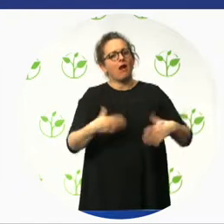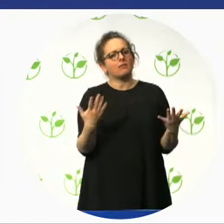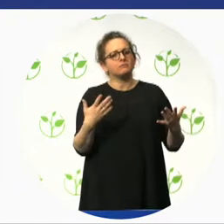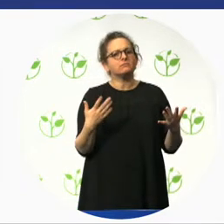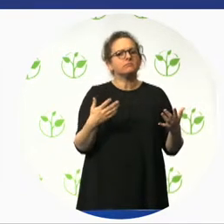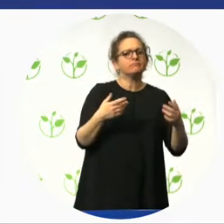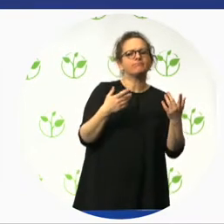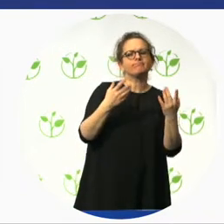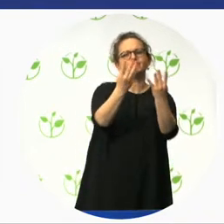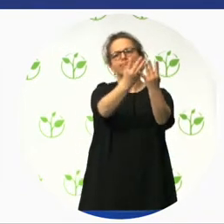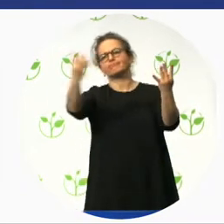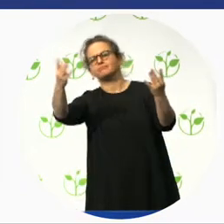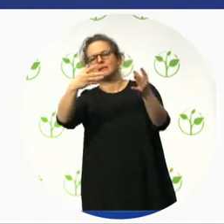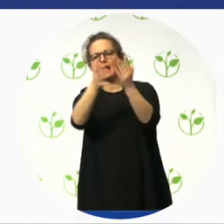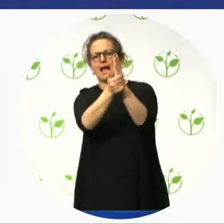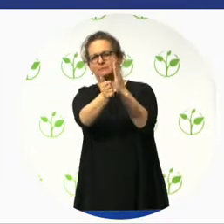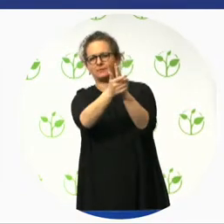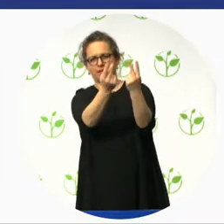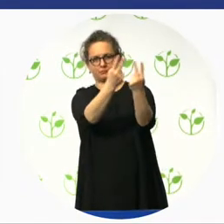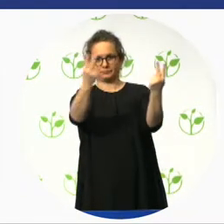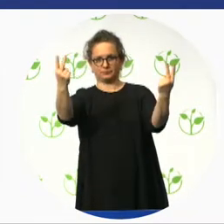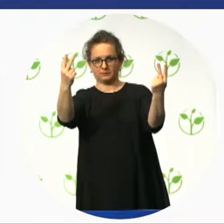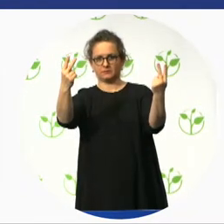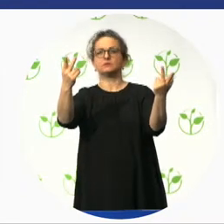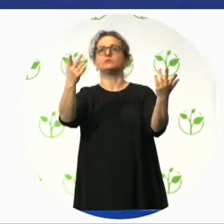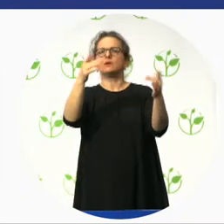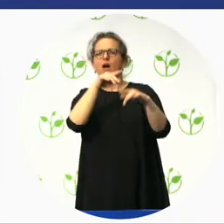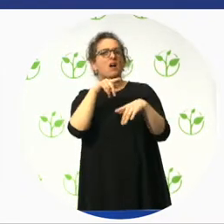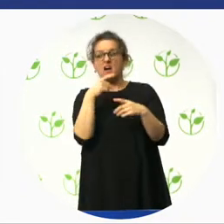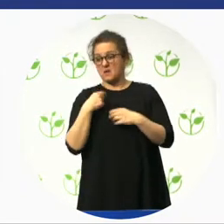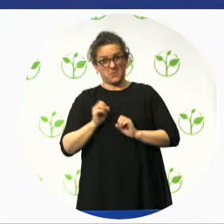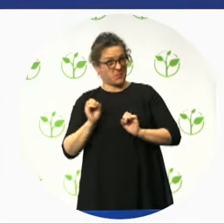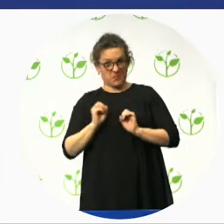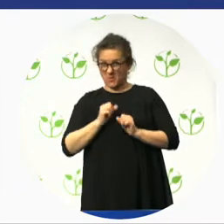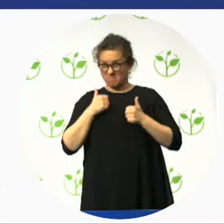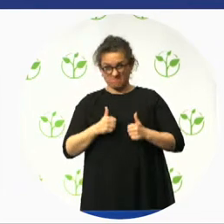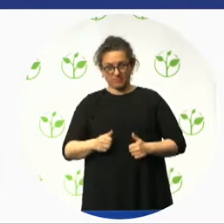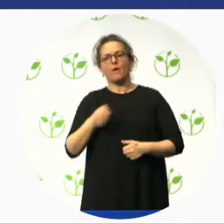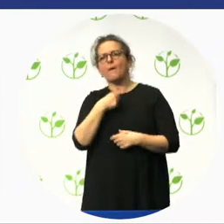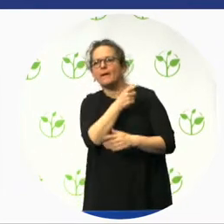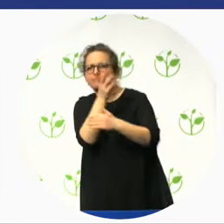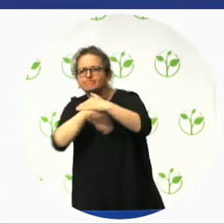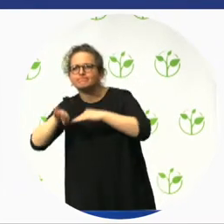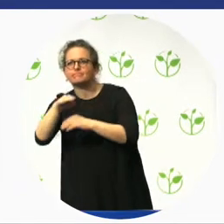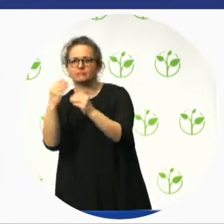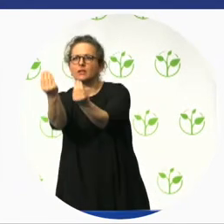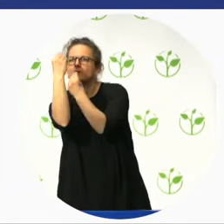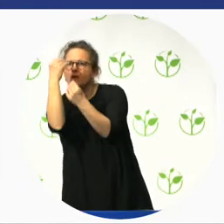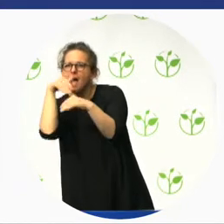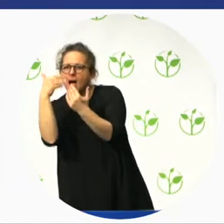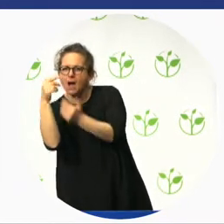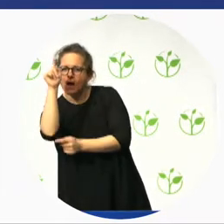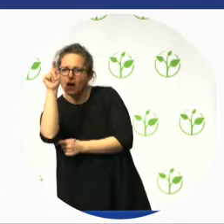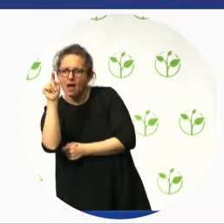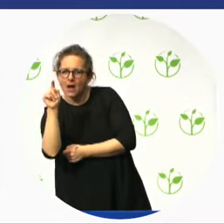universal design and applying our rating survey. A professional competency exam, field experience requirements, that anybody can